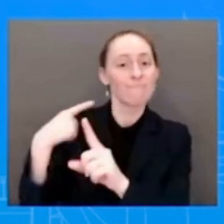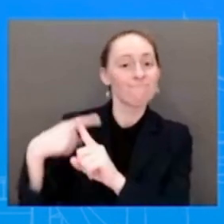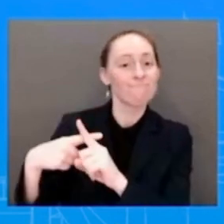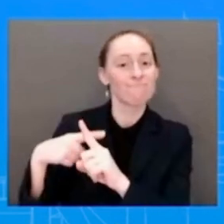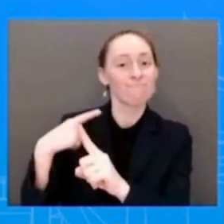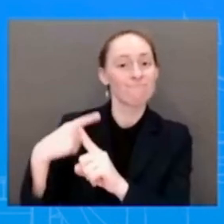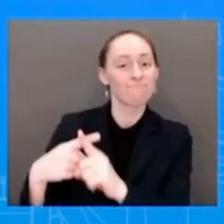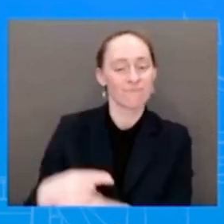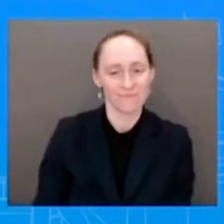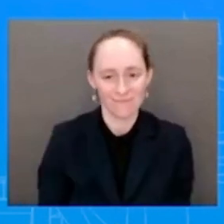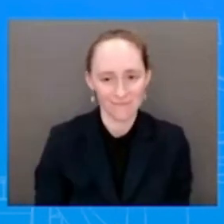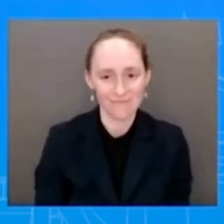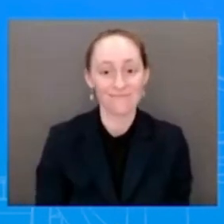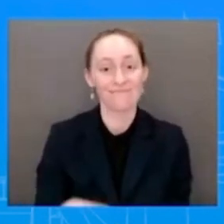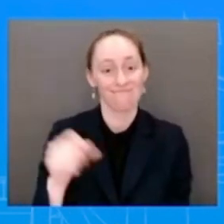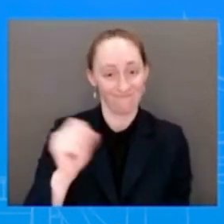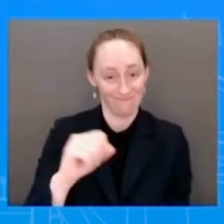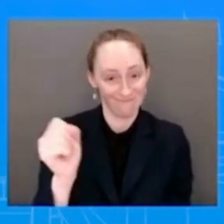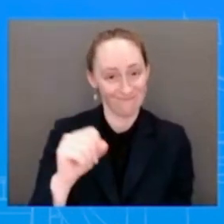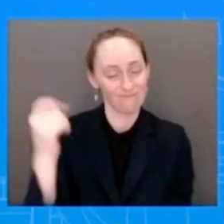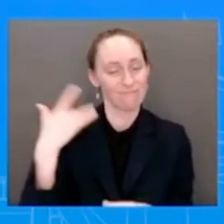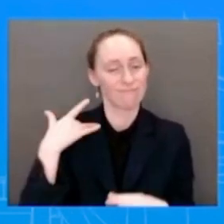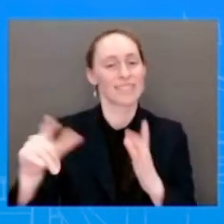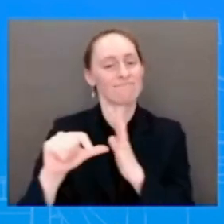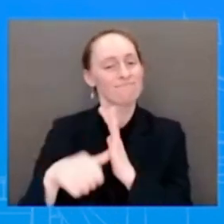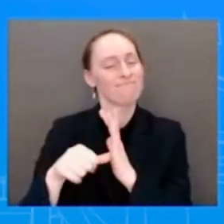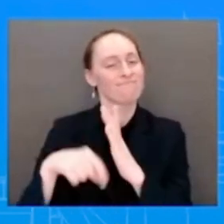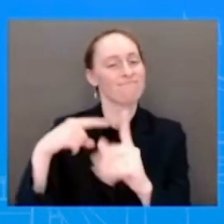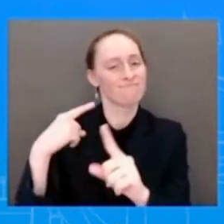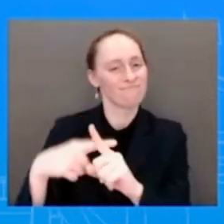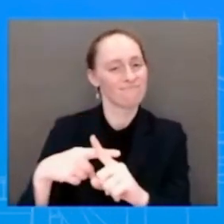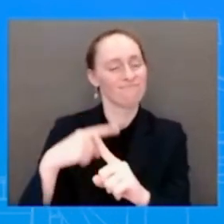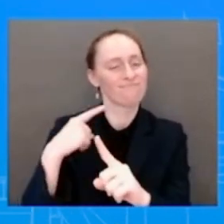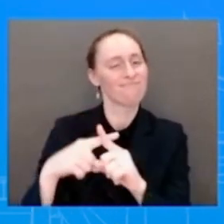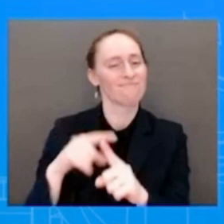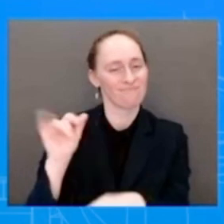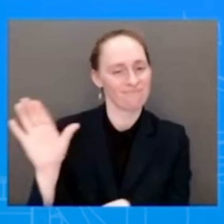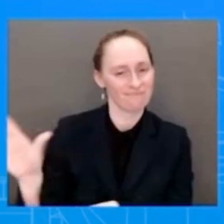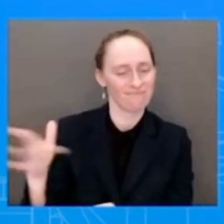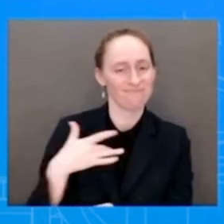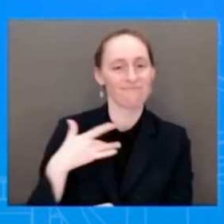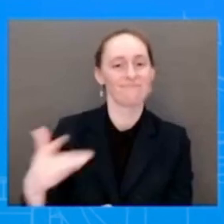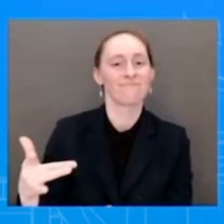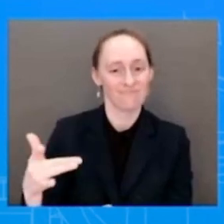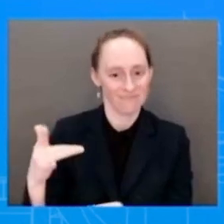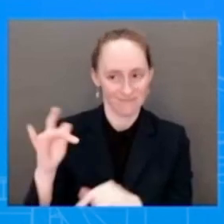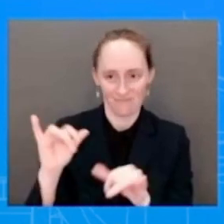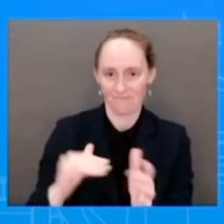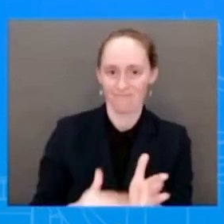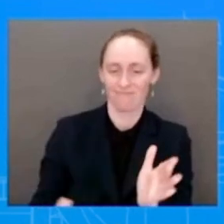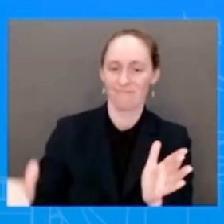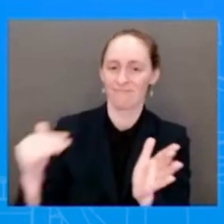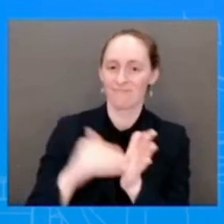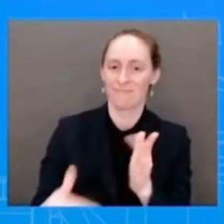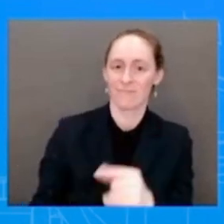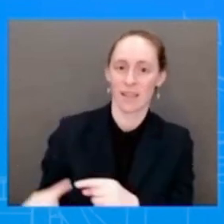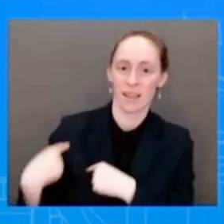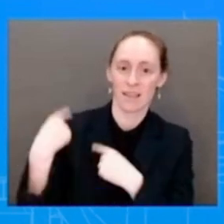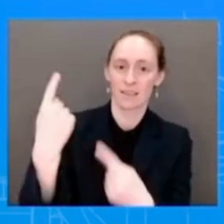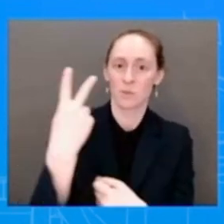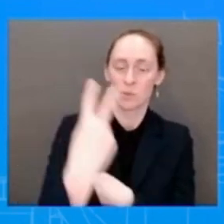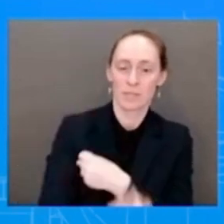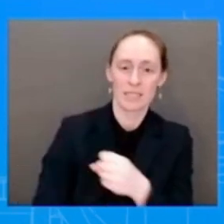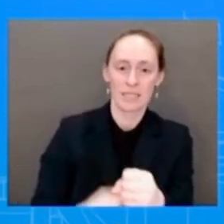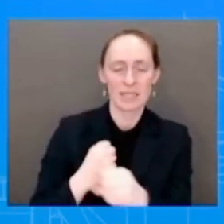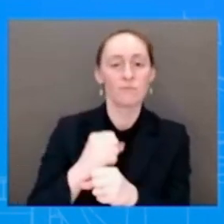something that you have heard from him over and over again, especially in the last two years, is how he is optimistic about the future of this country. And you'll